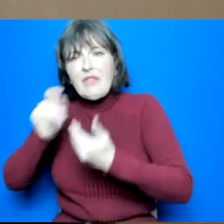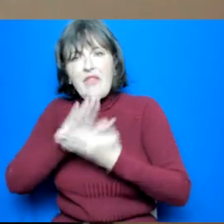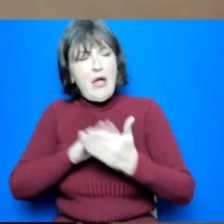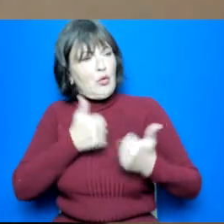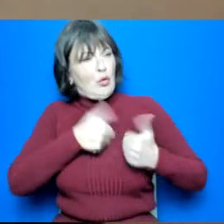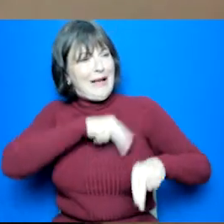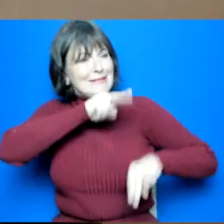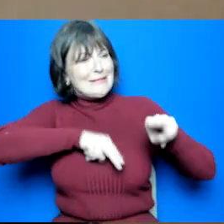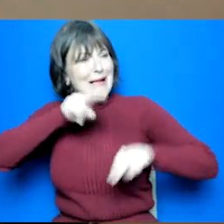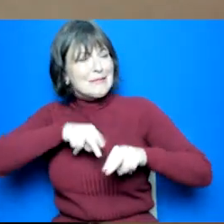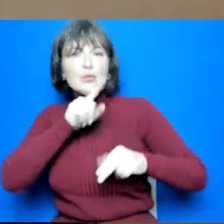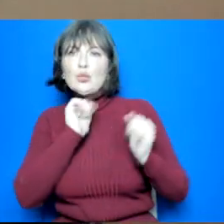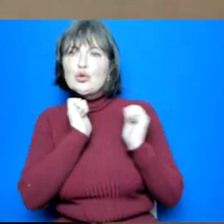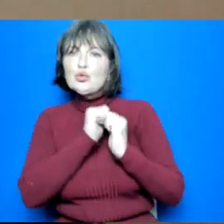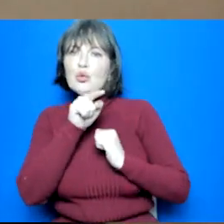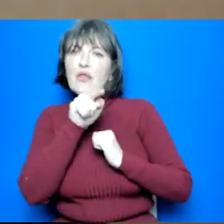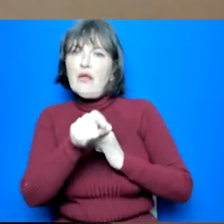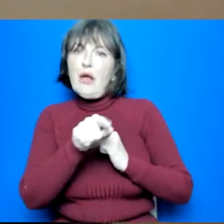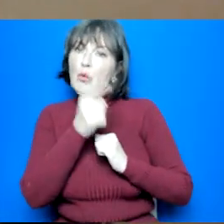in front of them